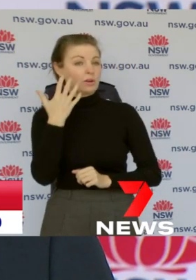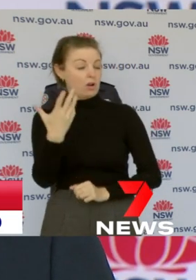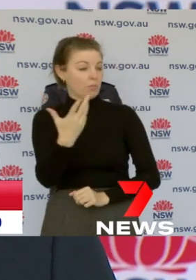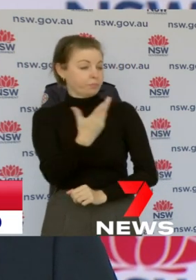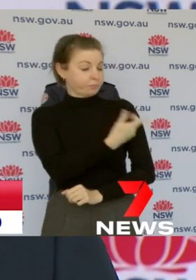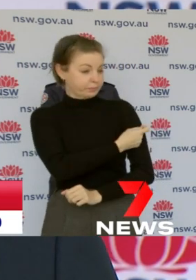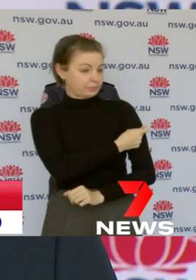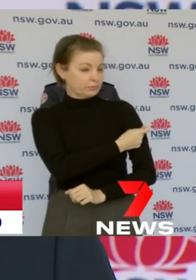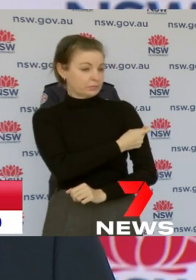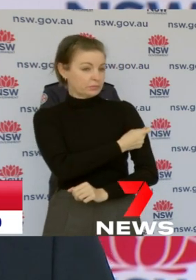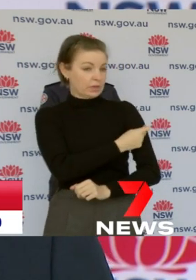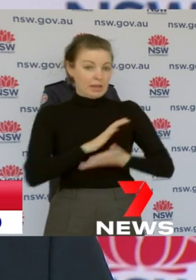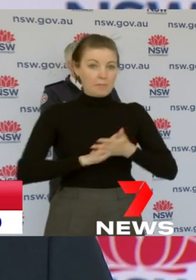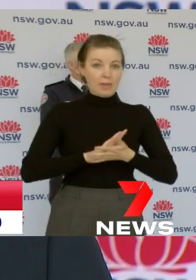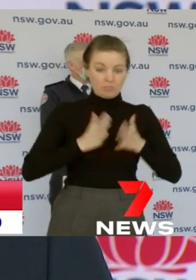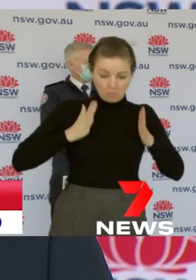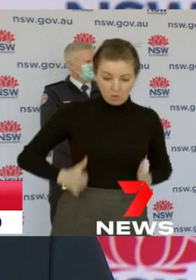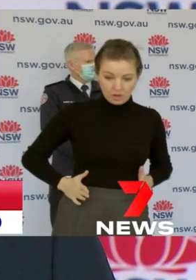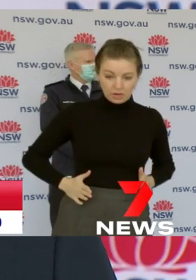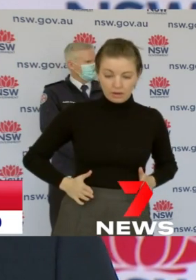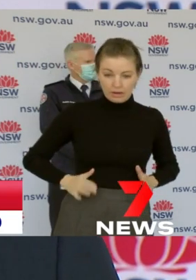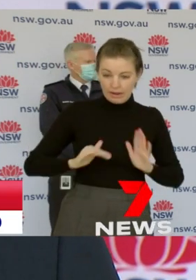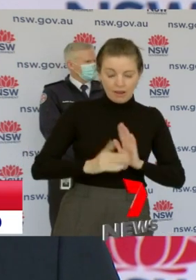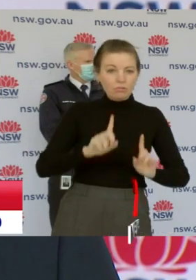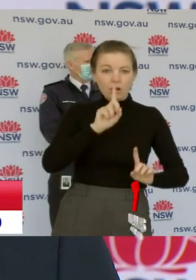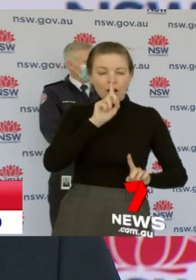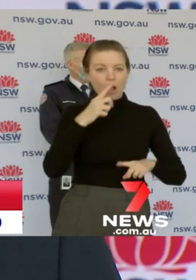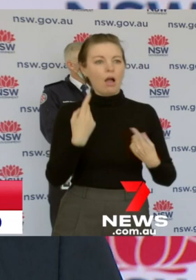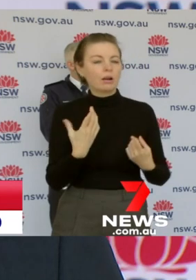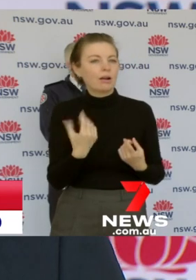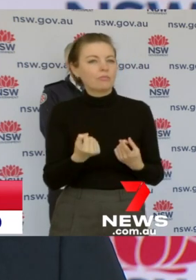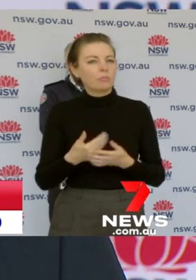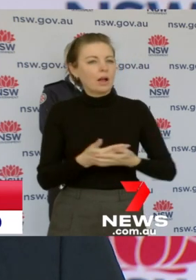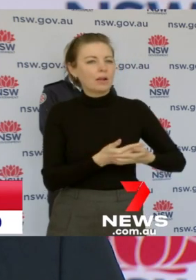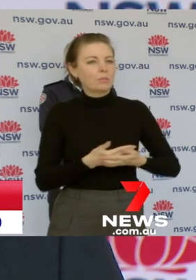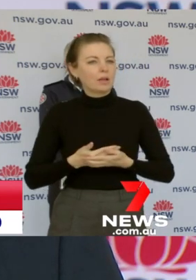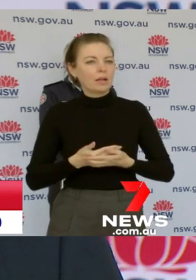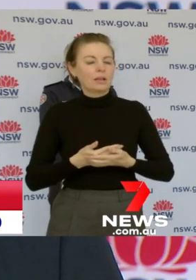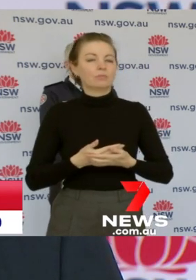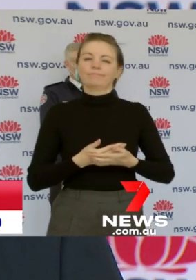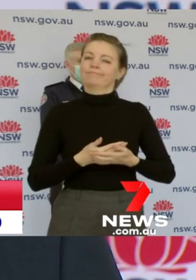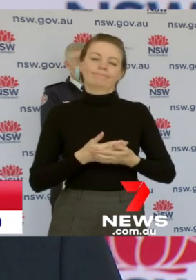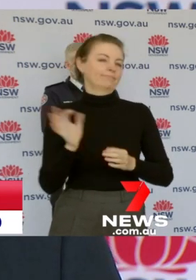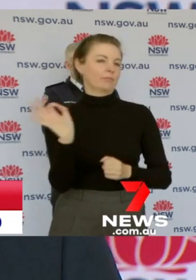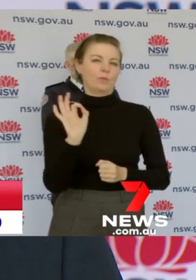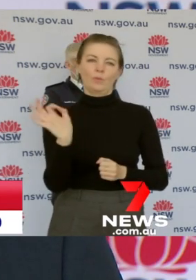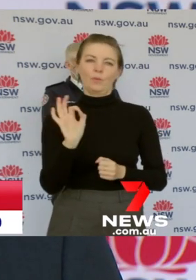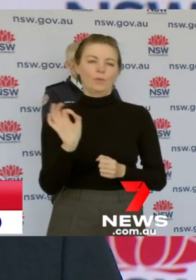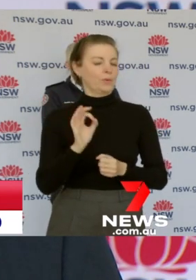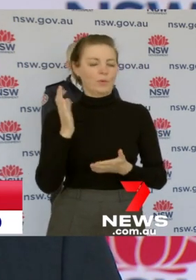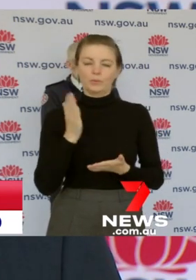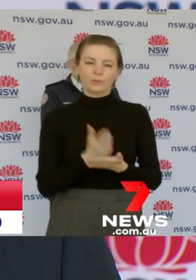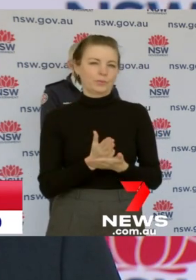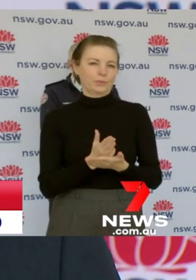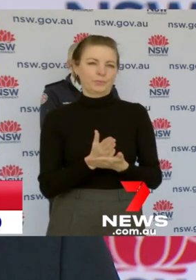affected by by having the vaccine. A strong point though that was made to me